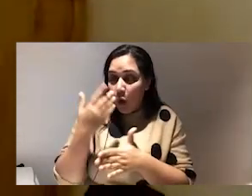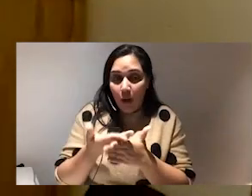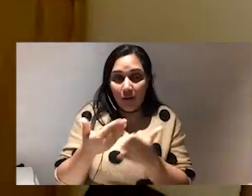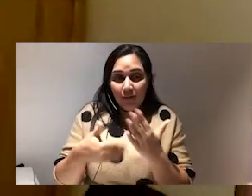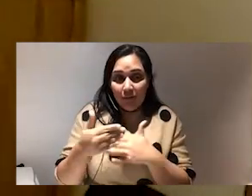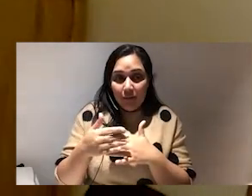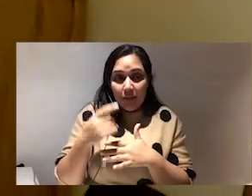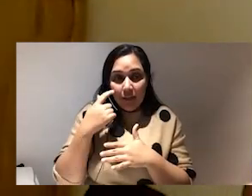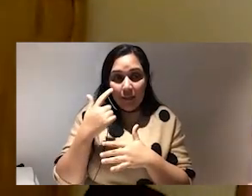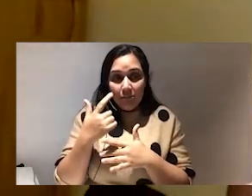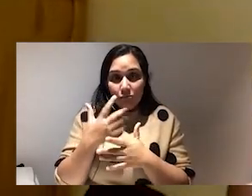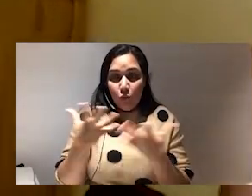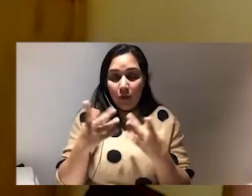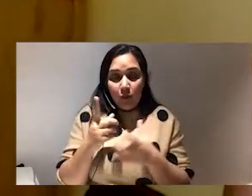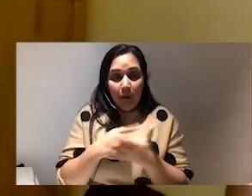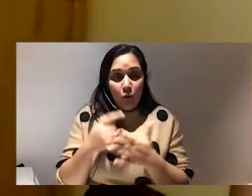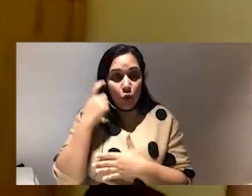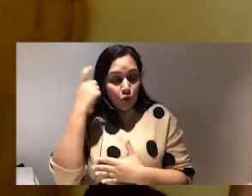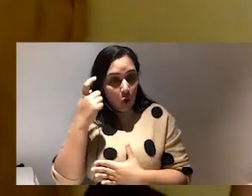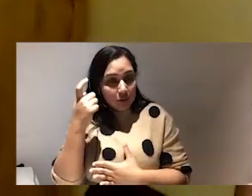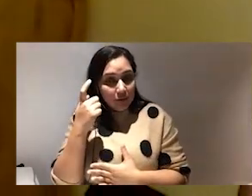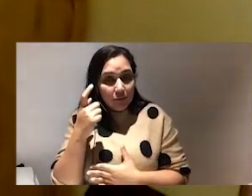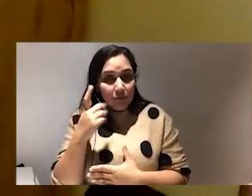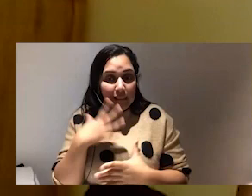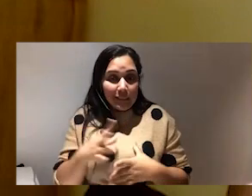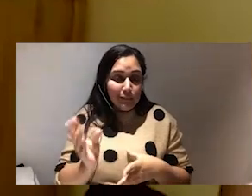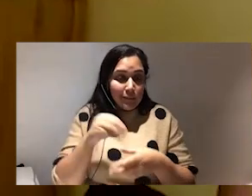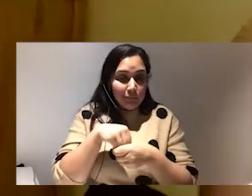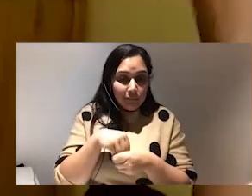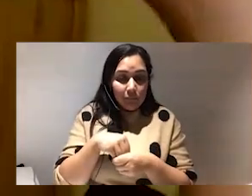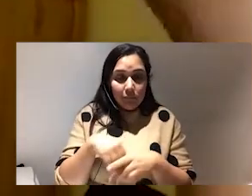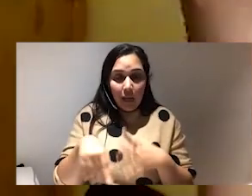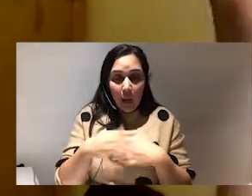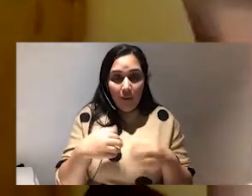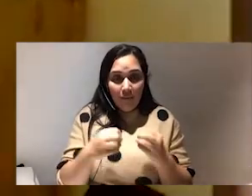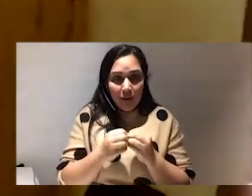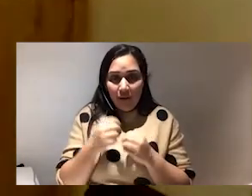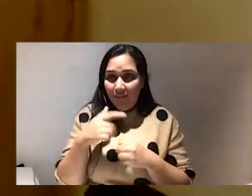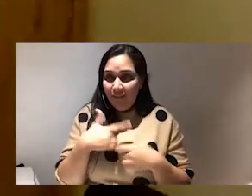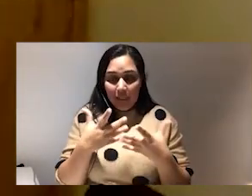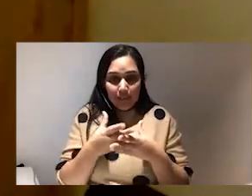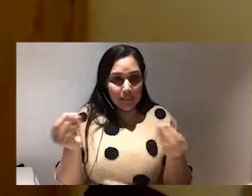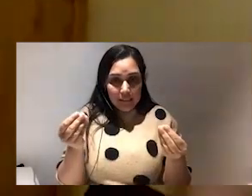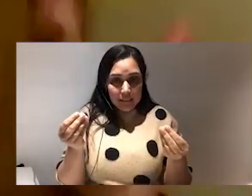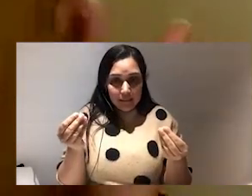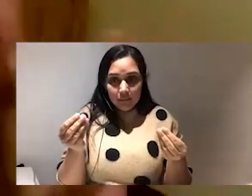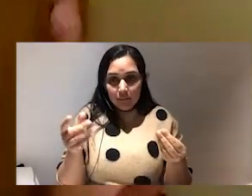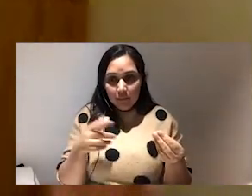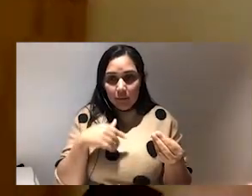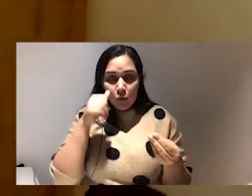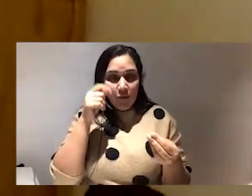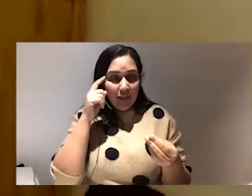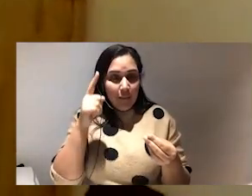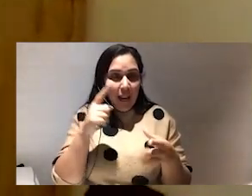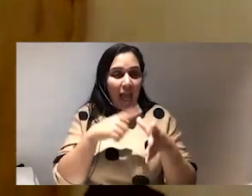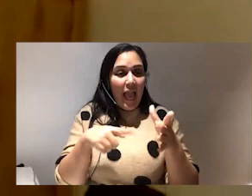yeah so much about that kind of curiosity and I think there is you know it's really missing I mean you mentioned that kind of AI right